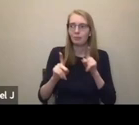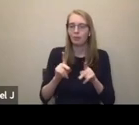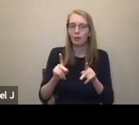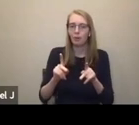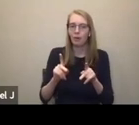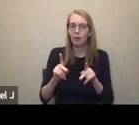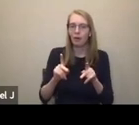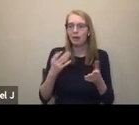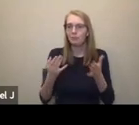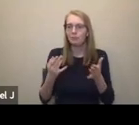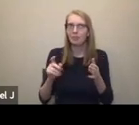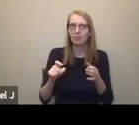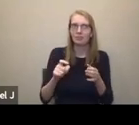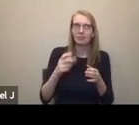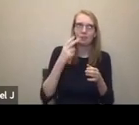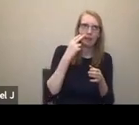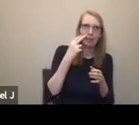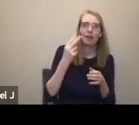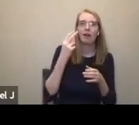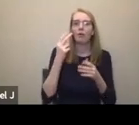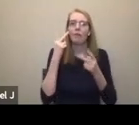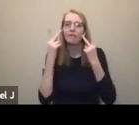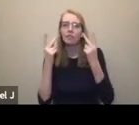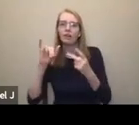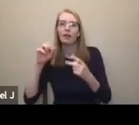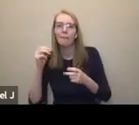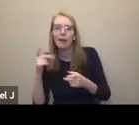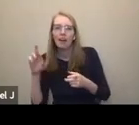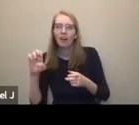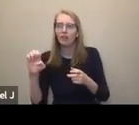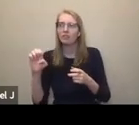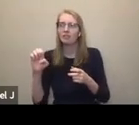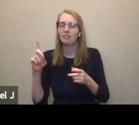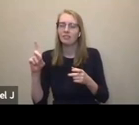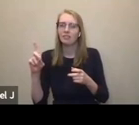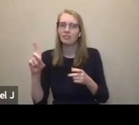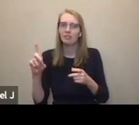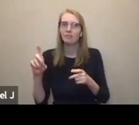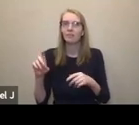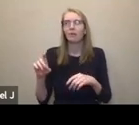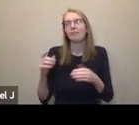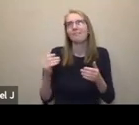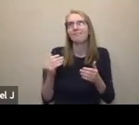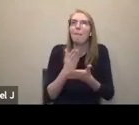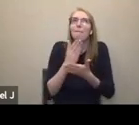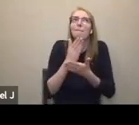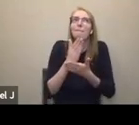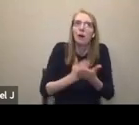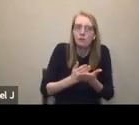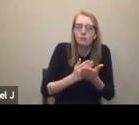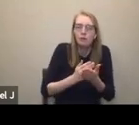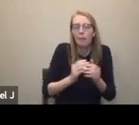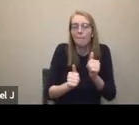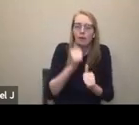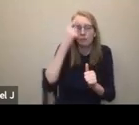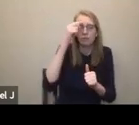should have said blind people, because mostly it's used for the blind. But we started using them for people who are neurodiverse and hypersensitive. So a